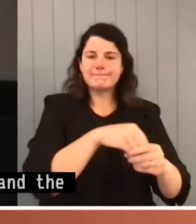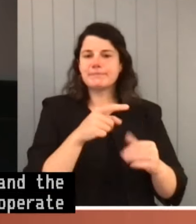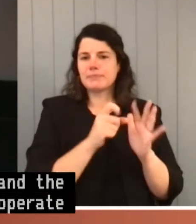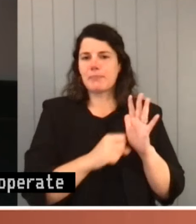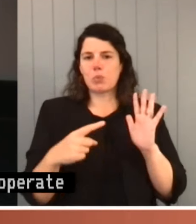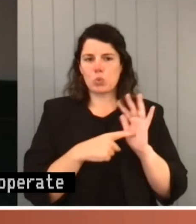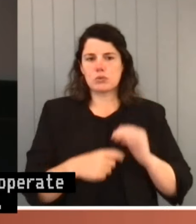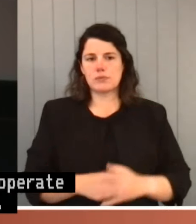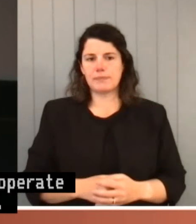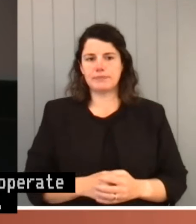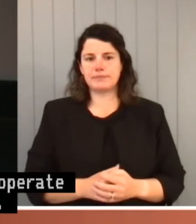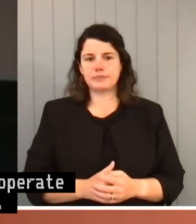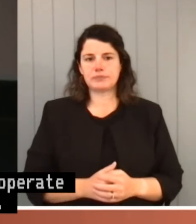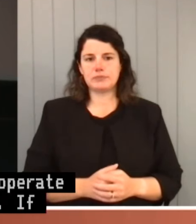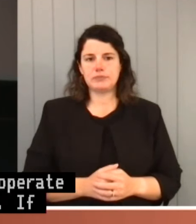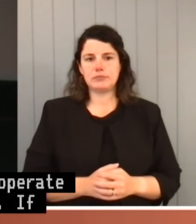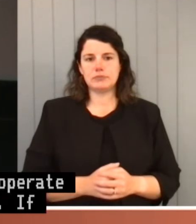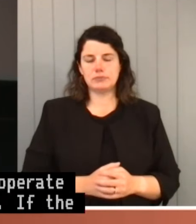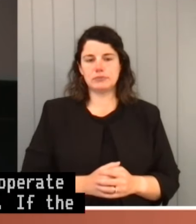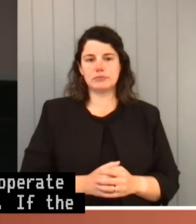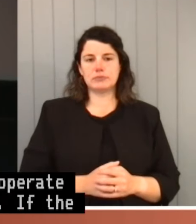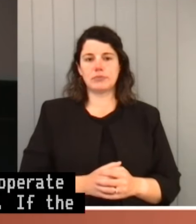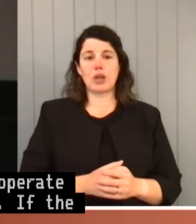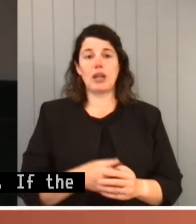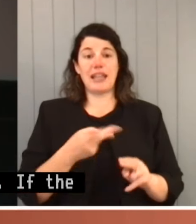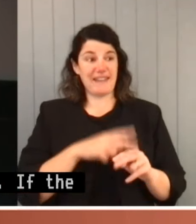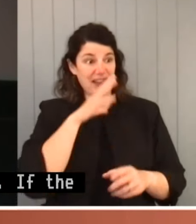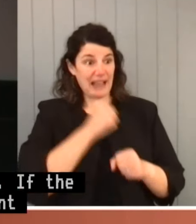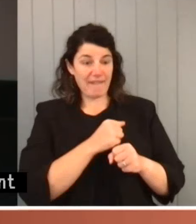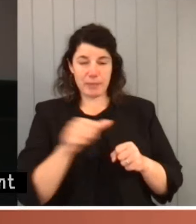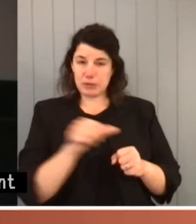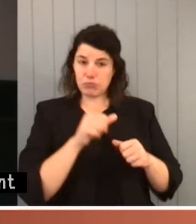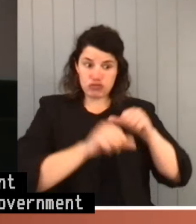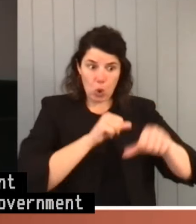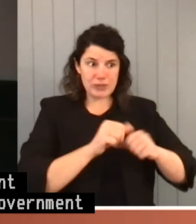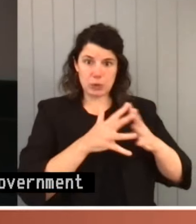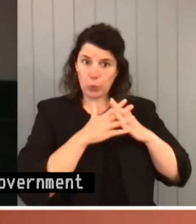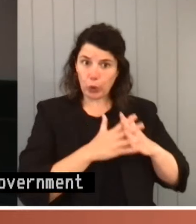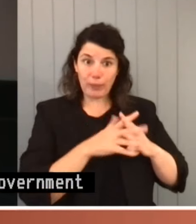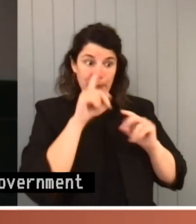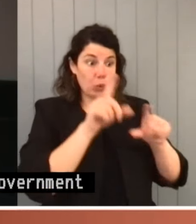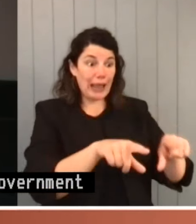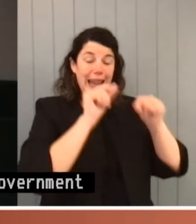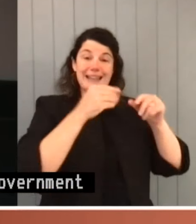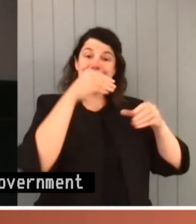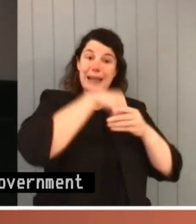Parliament necessary to responsible government is to be meaningful, the people who are elected to the Parliament must collectively inspire